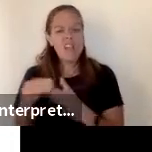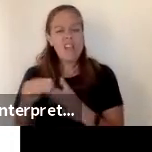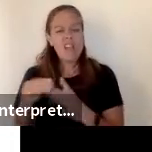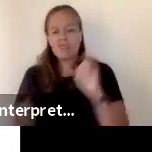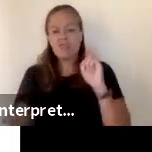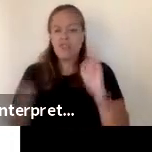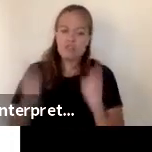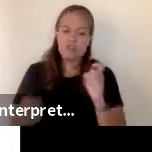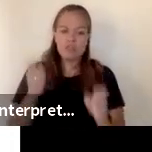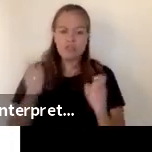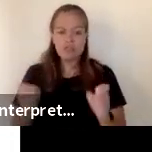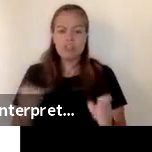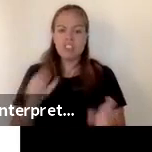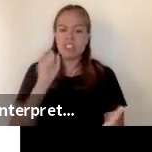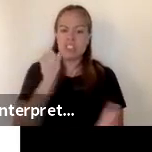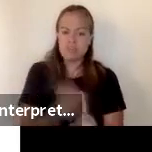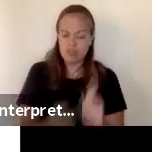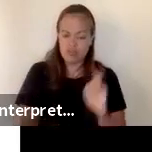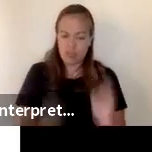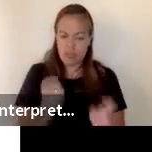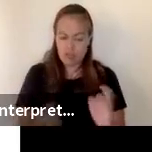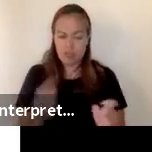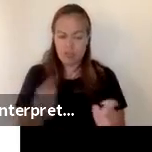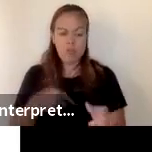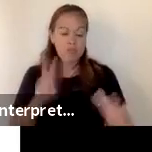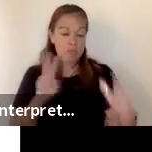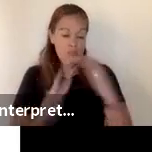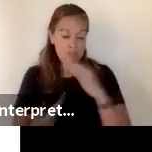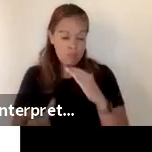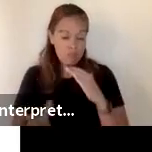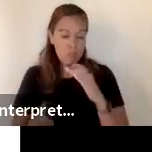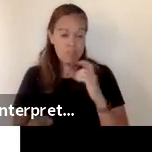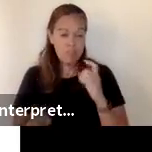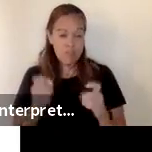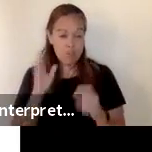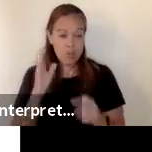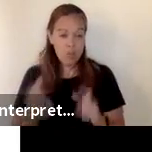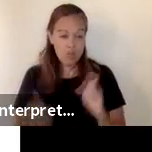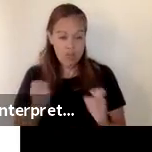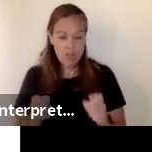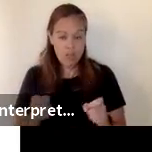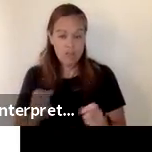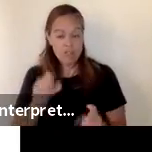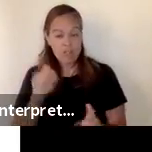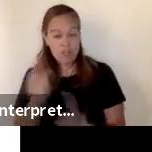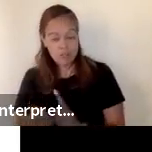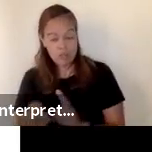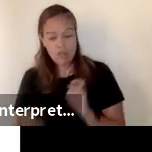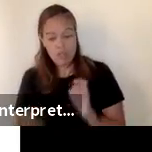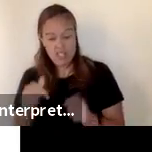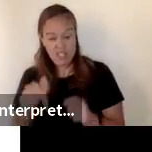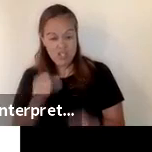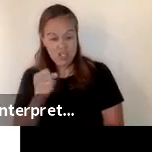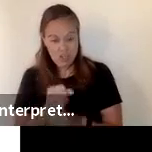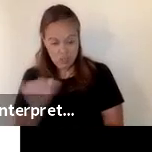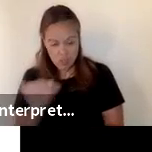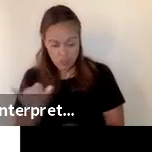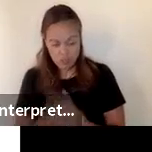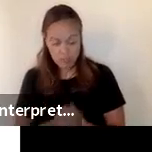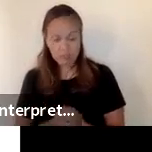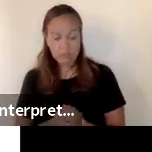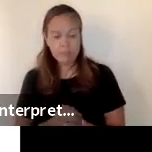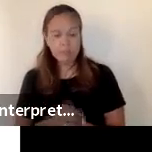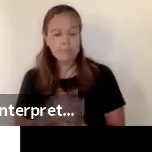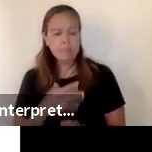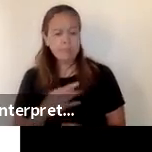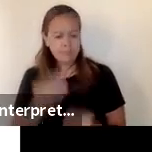as the conditions change and we anticipate that the guidance will change as the conditions change this year i would